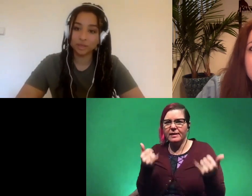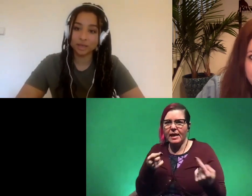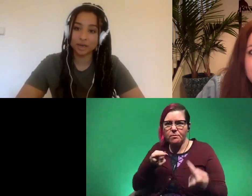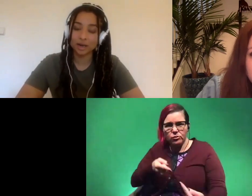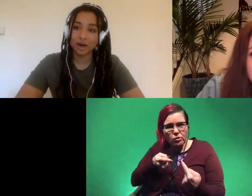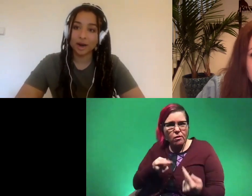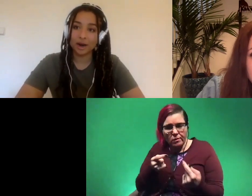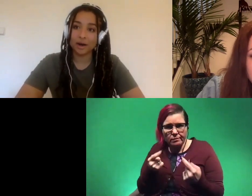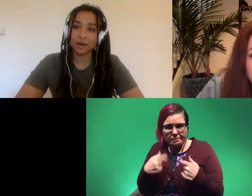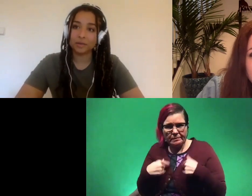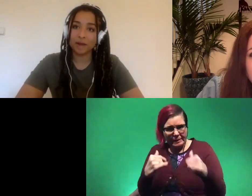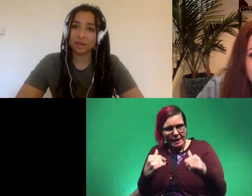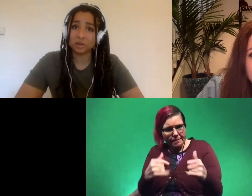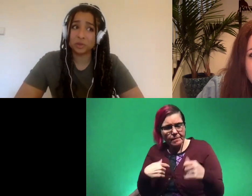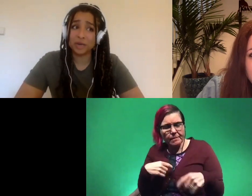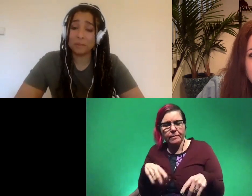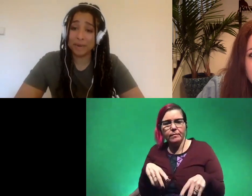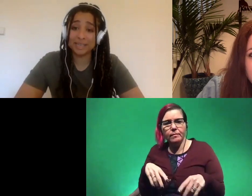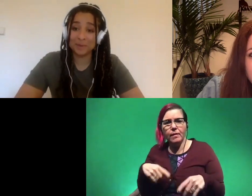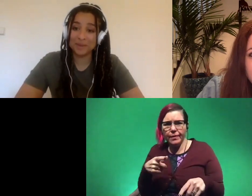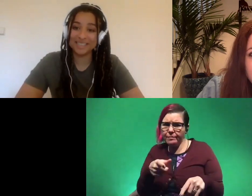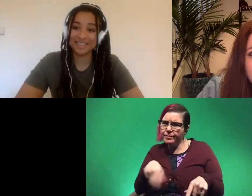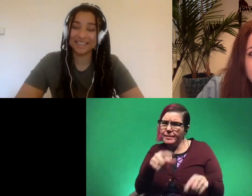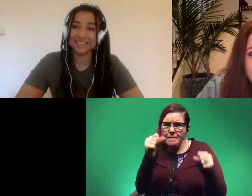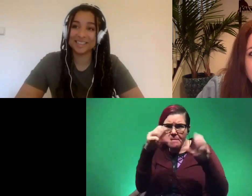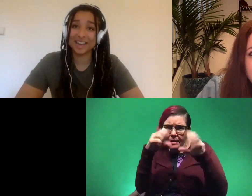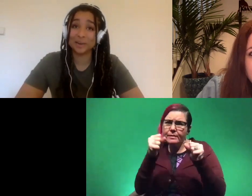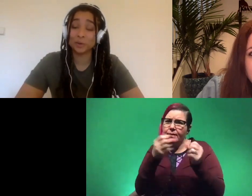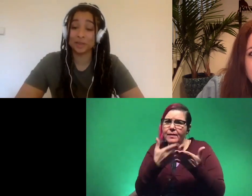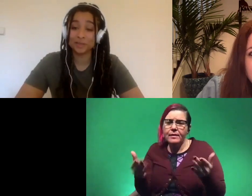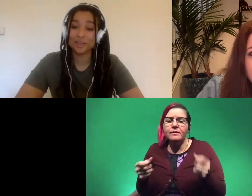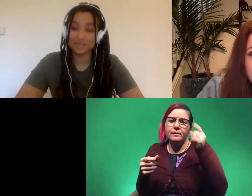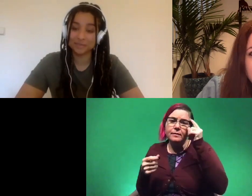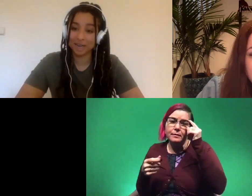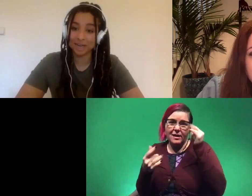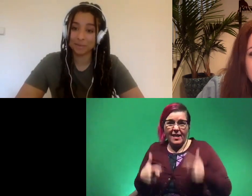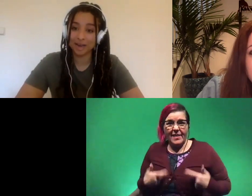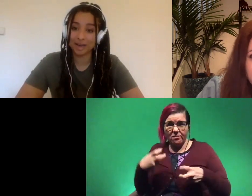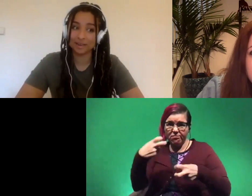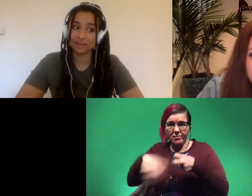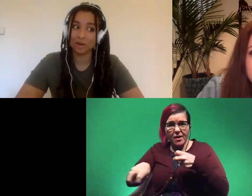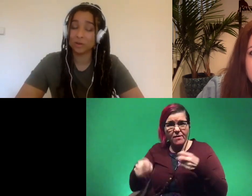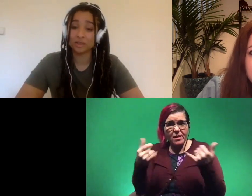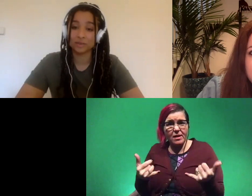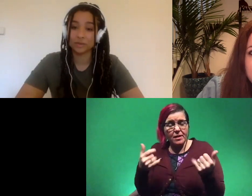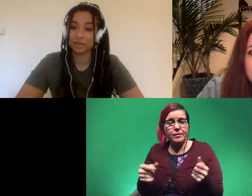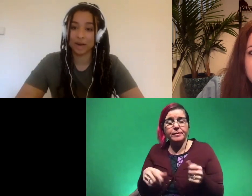as me today uh i think they're doing amazing amazing things and we're living in a tough time and all the discoveries that are happening